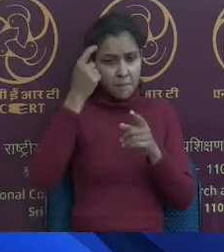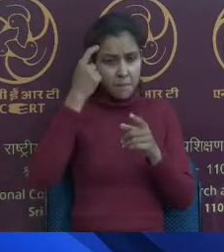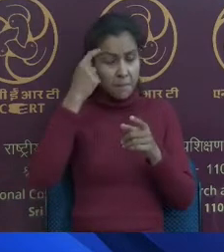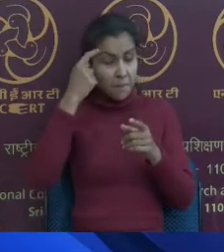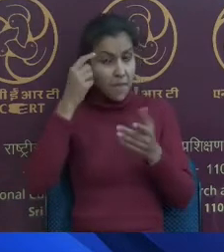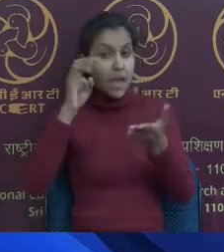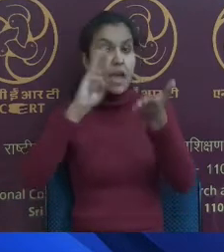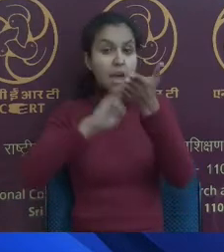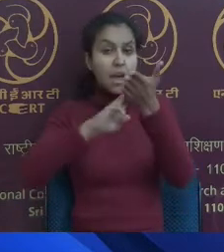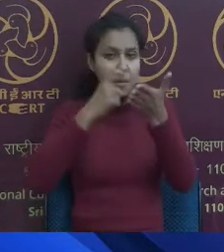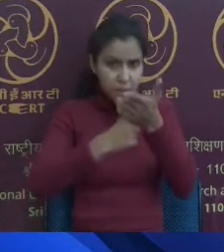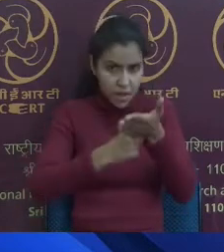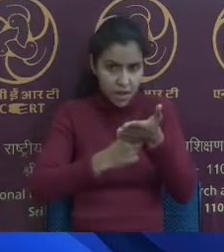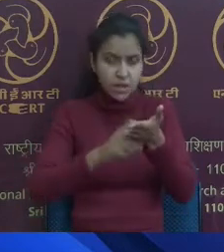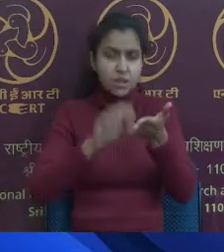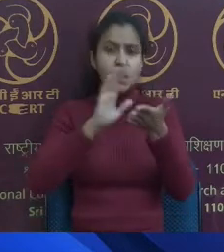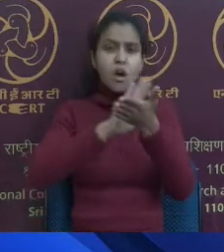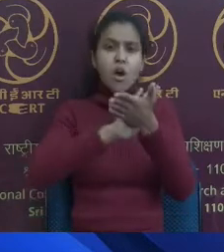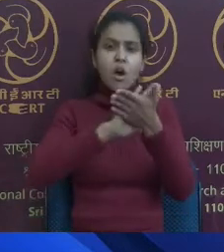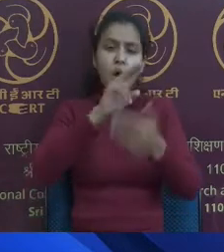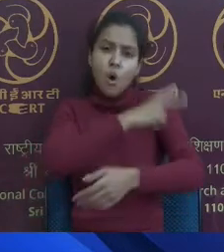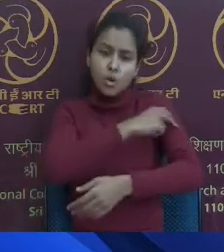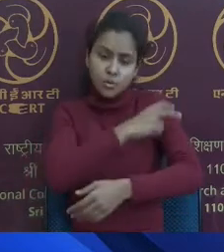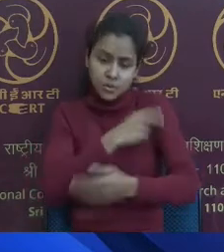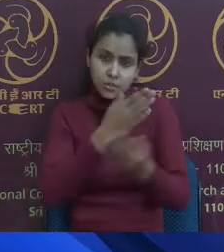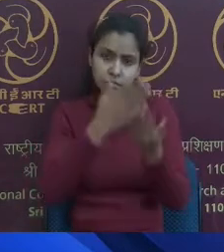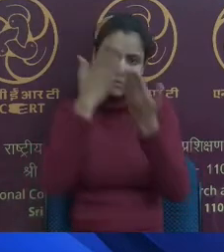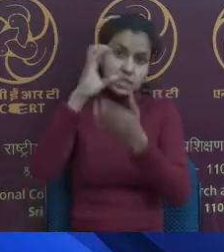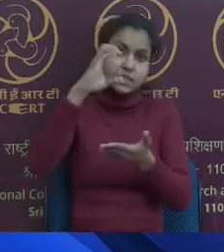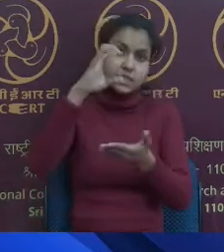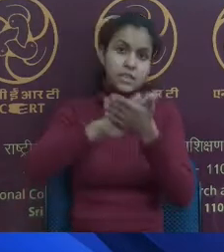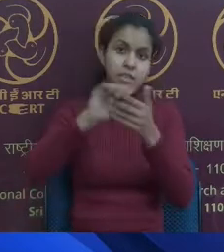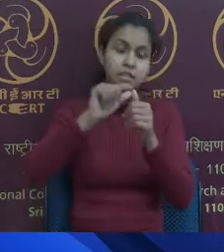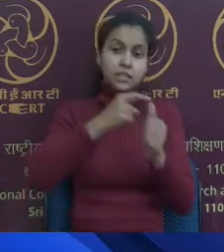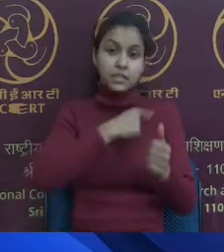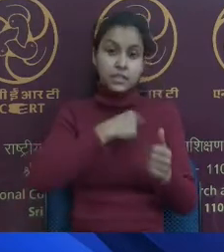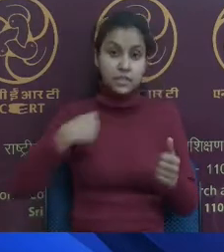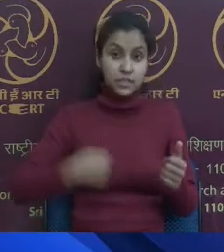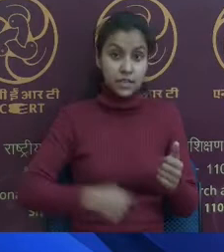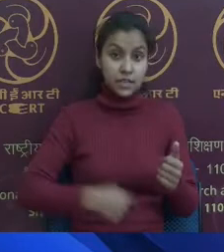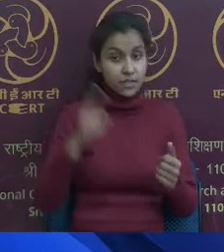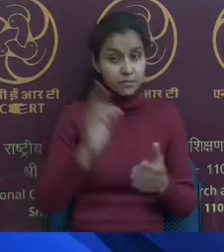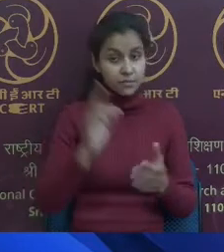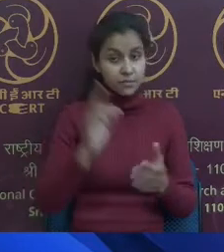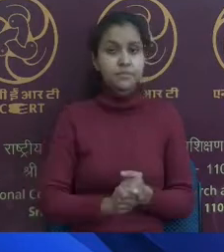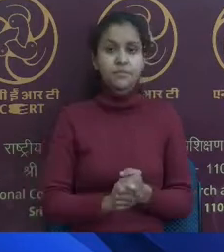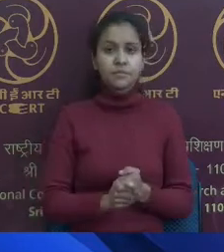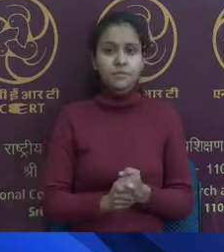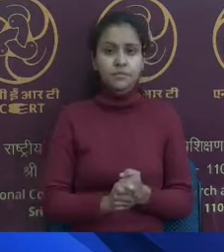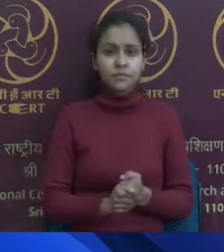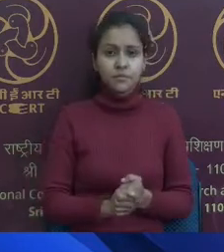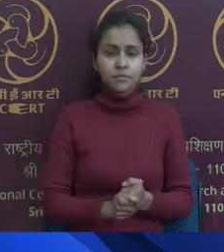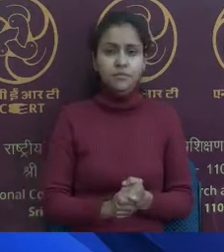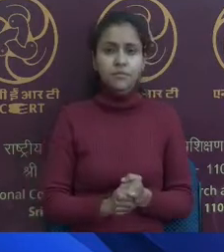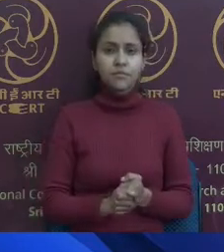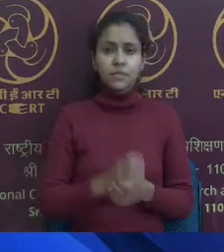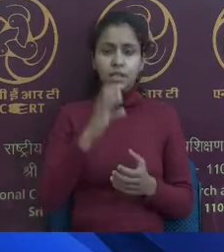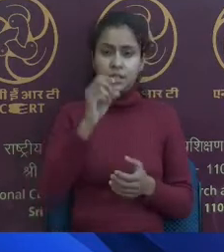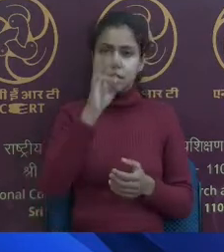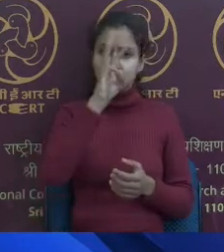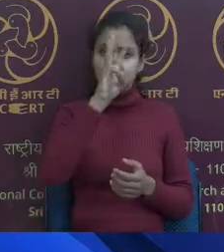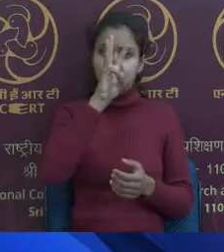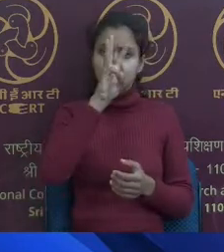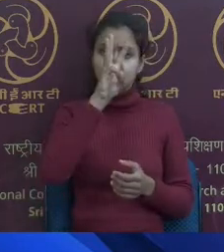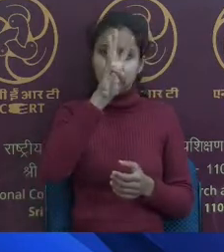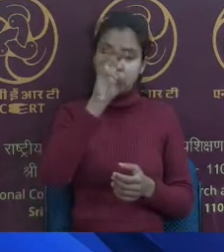in Chennai to get a assessment done. So this was a very terrifying experience when I was in 13 years. So that is the